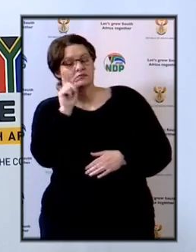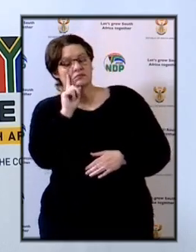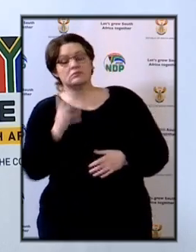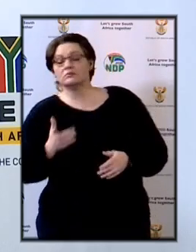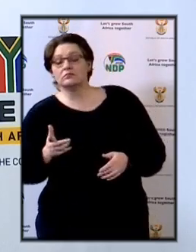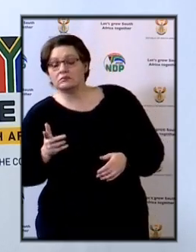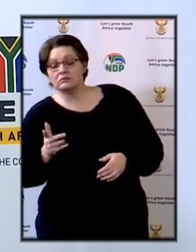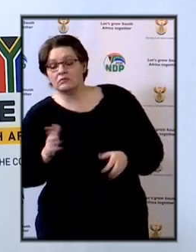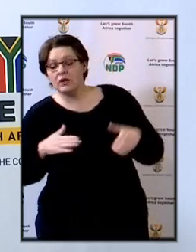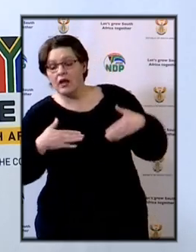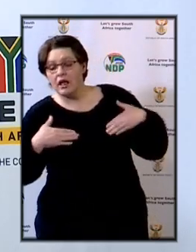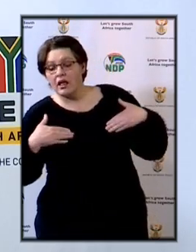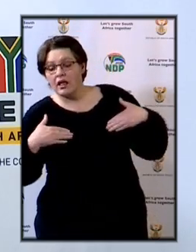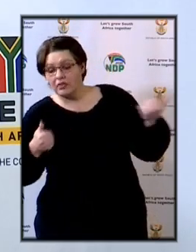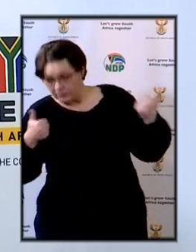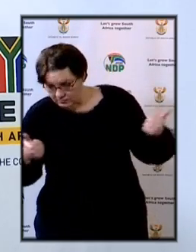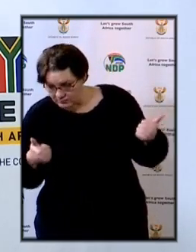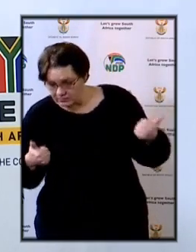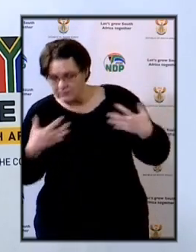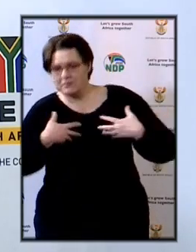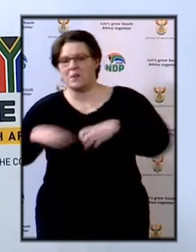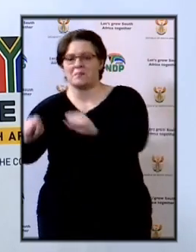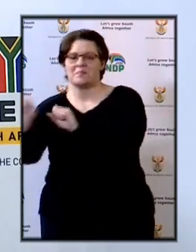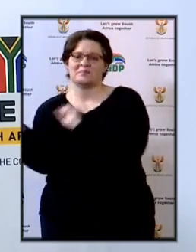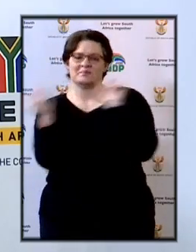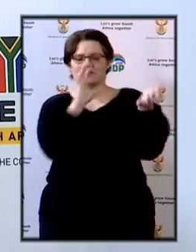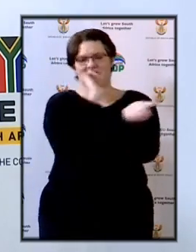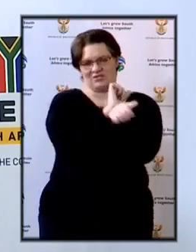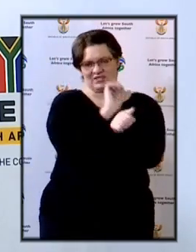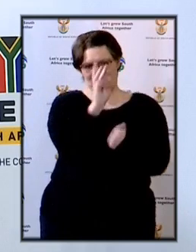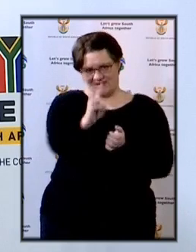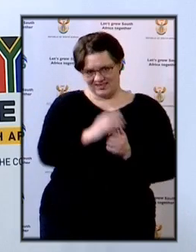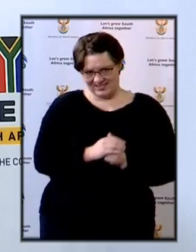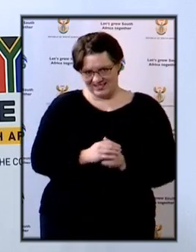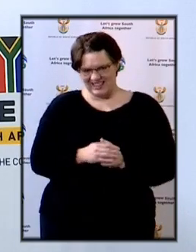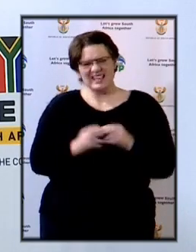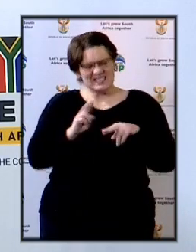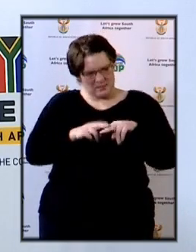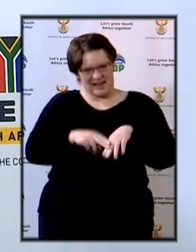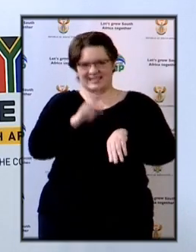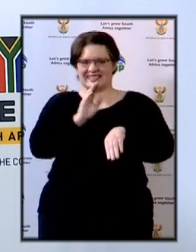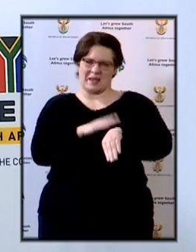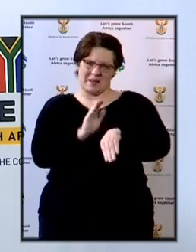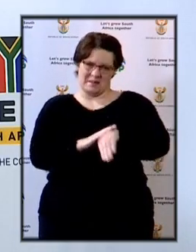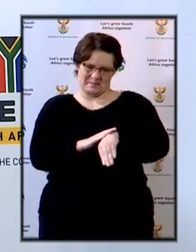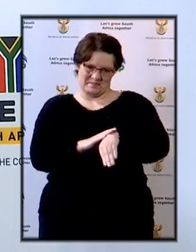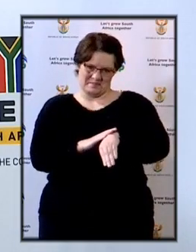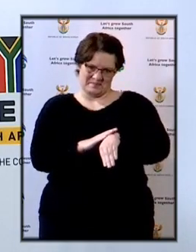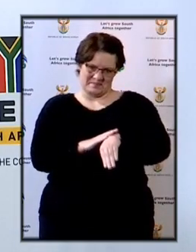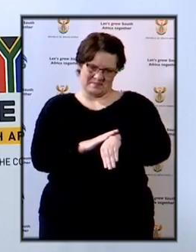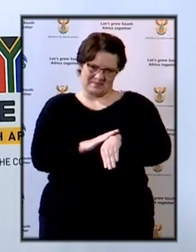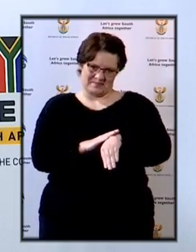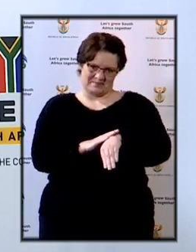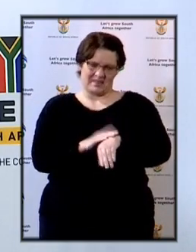suspect person when time is ripe to be able to